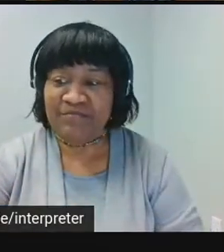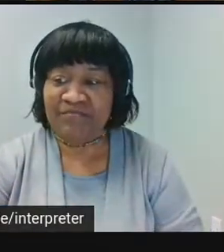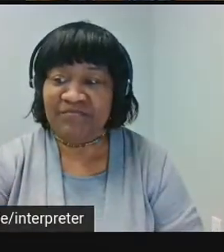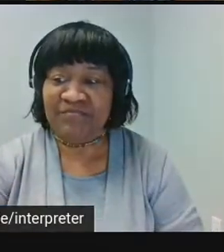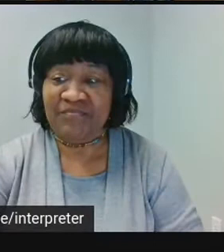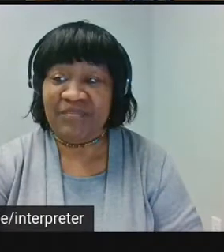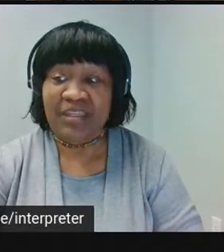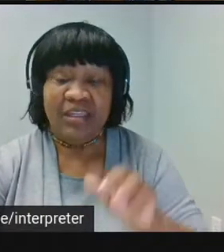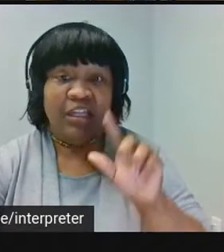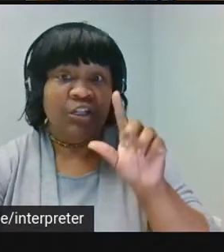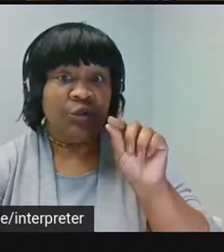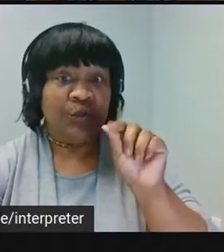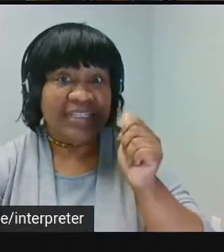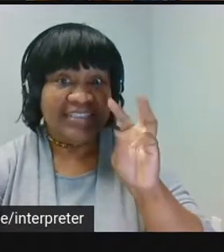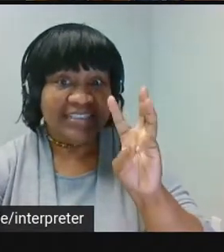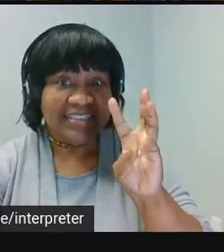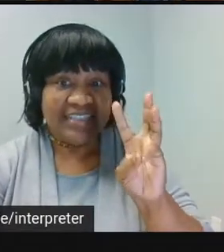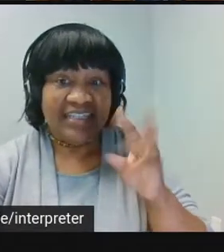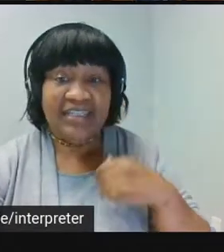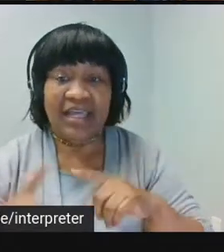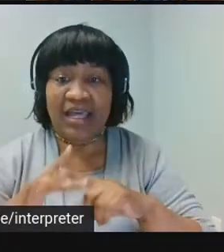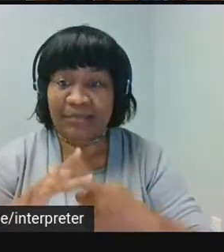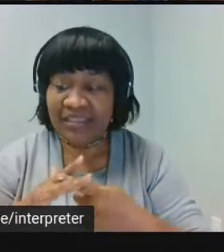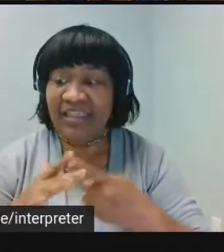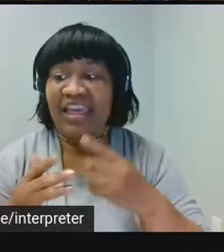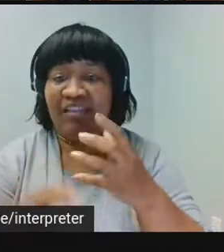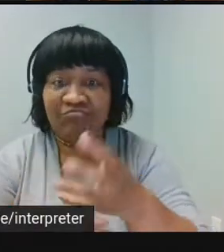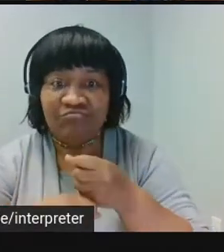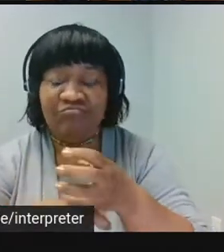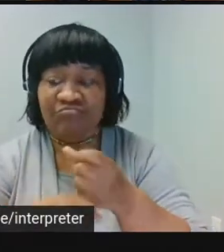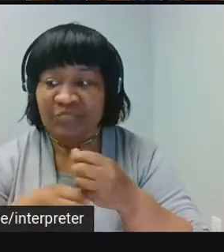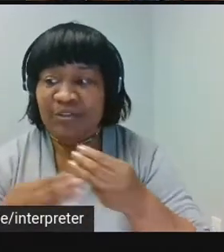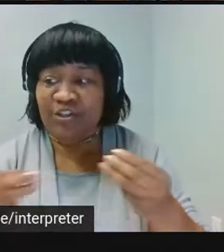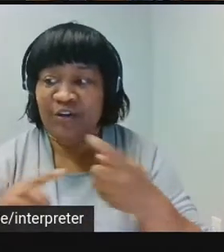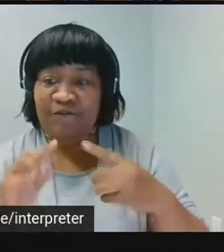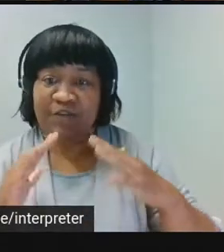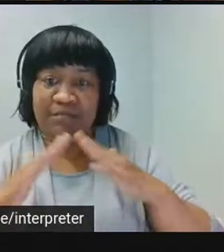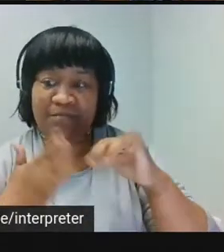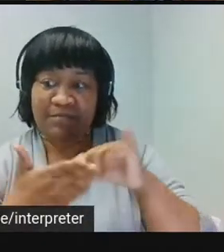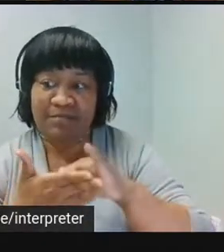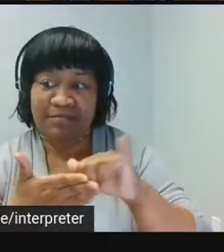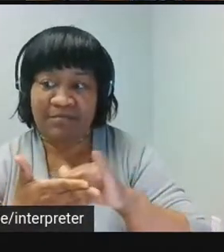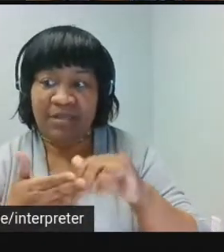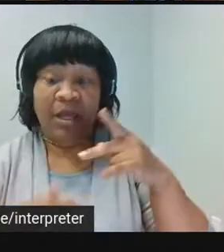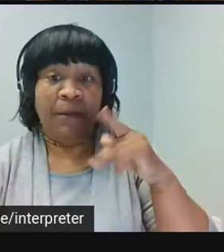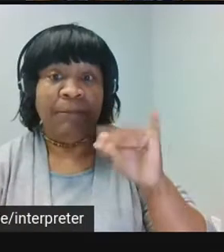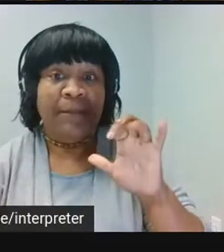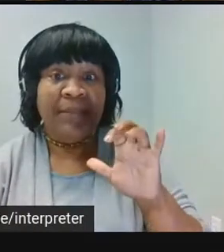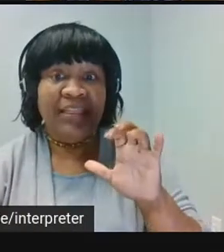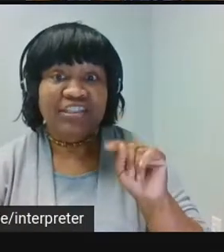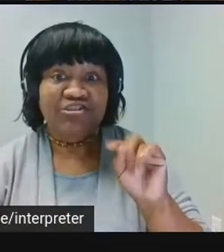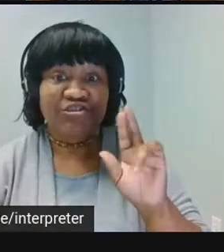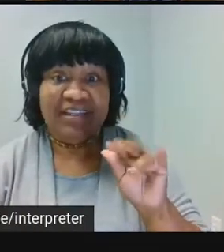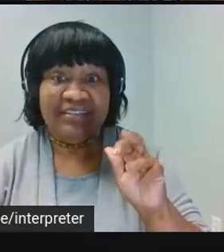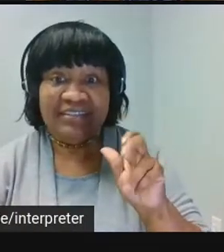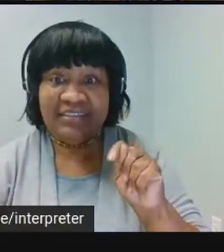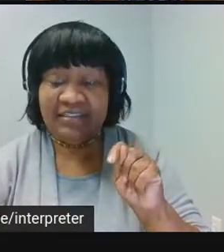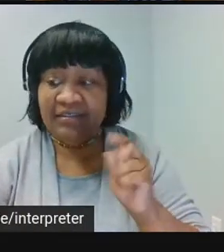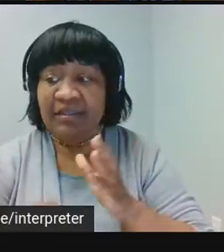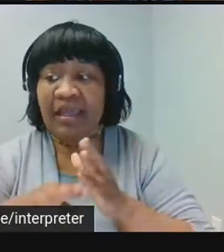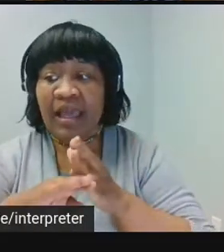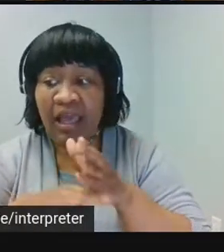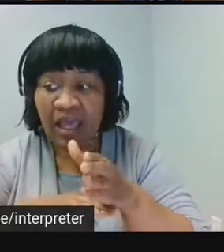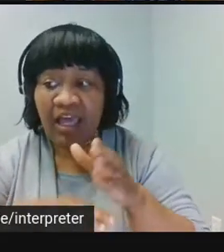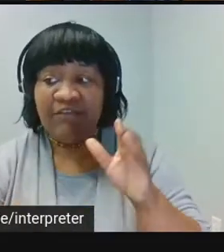So in 2016, I began procuring materials from the city of Chicago's public transit. The series after Willis